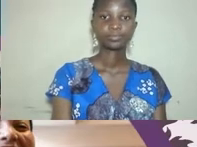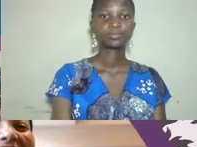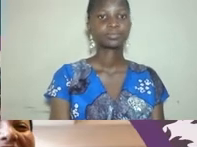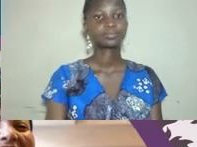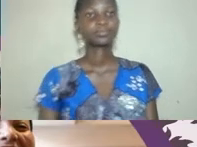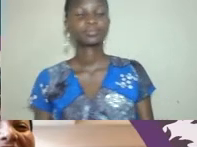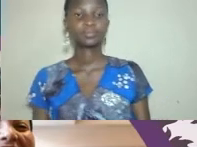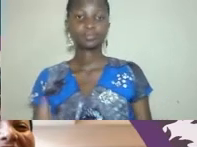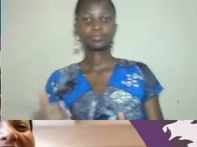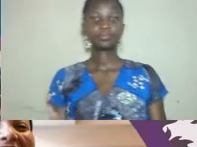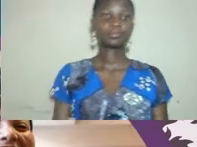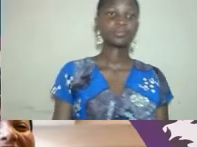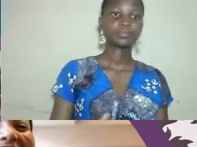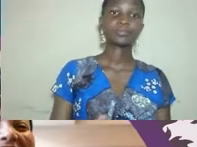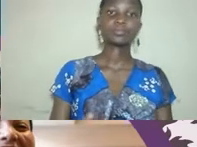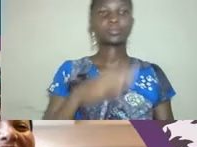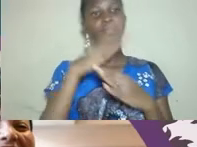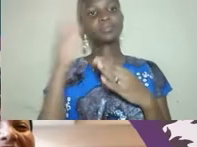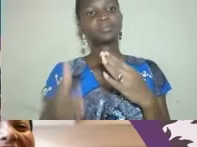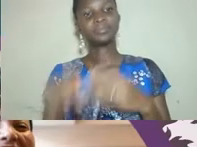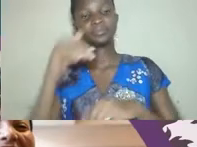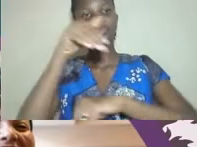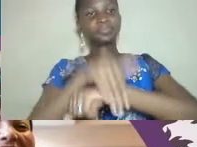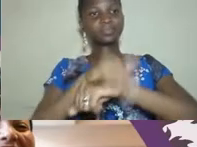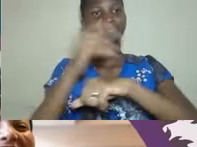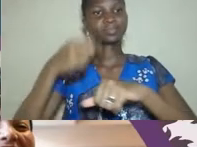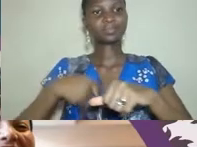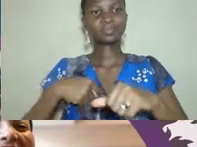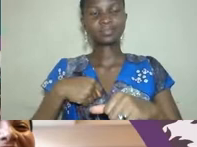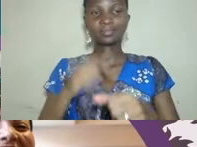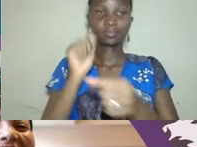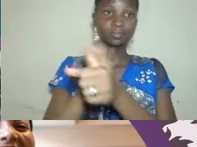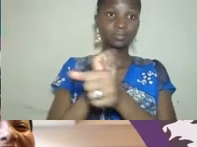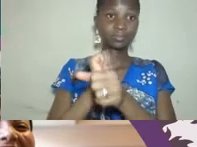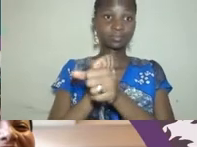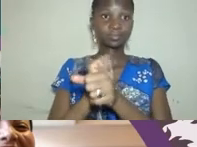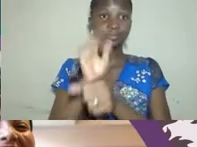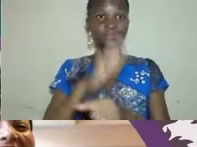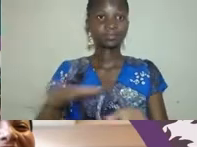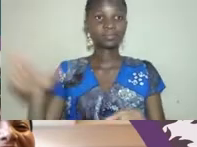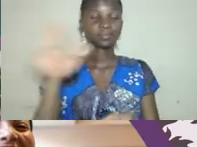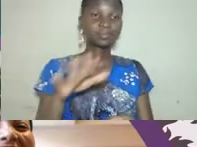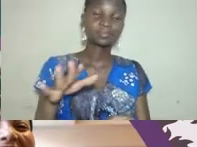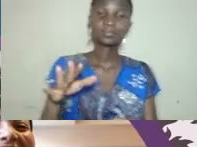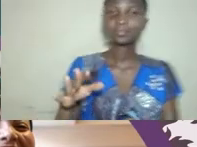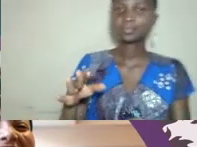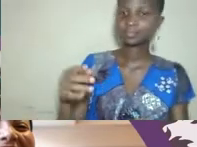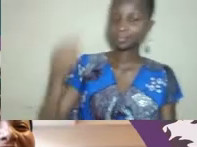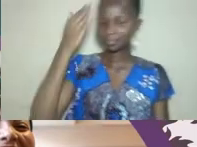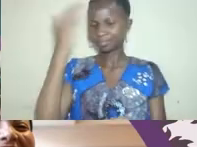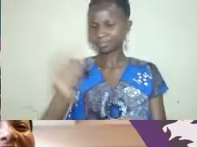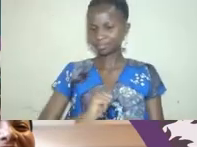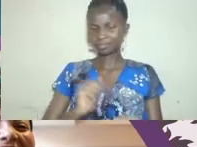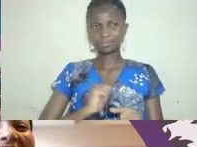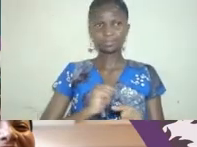And it just, by the end of that night, I also had done a workshop around identity and around, you